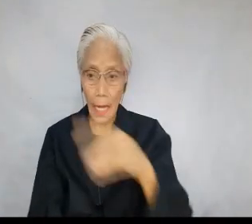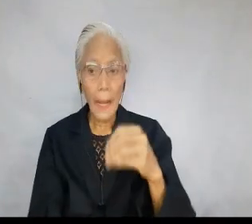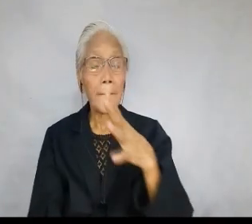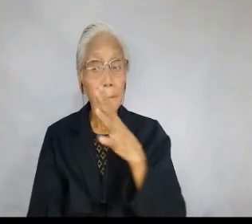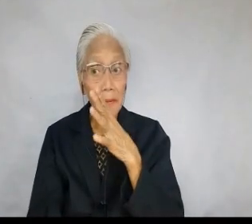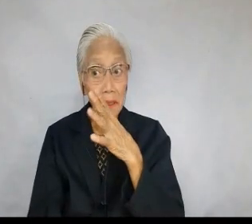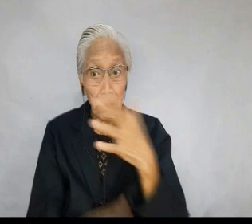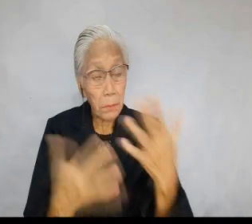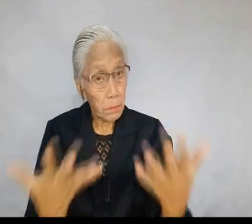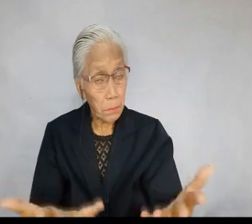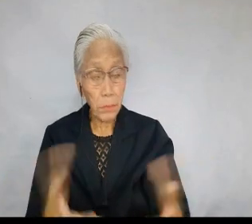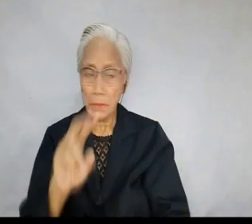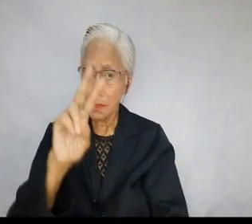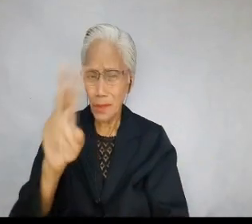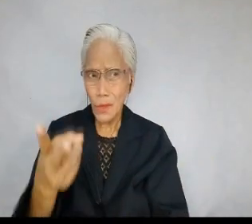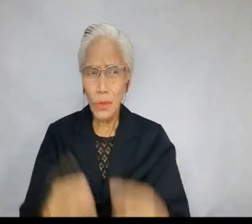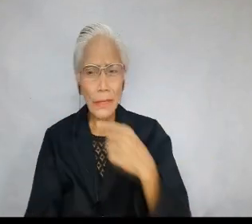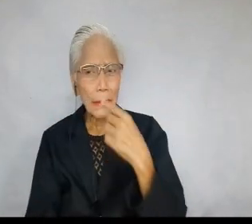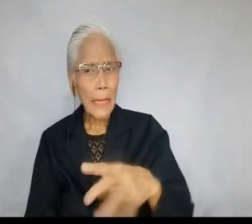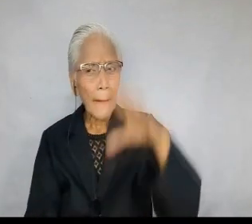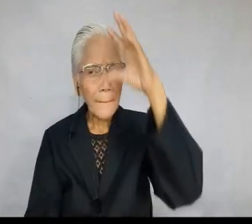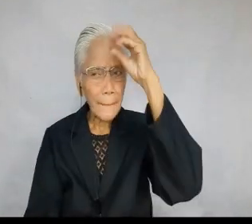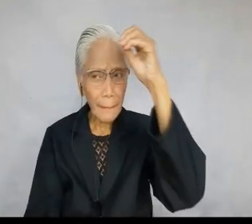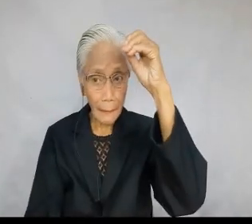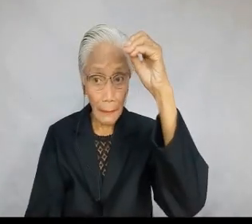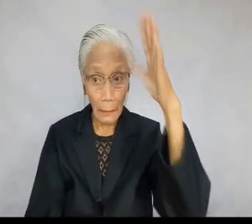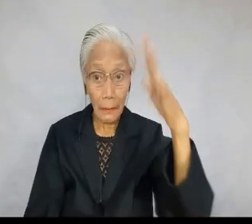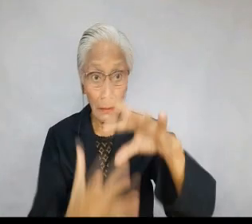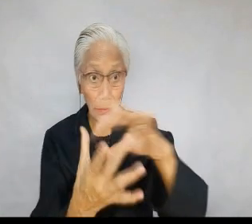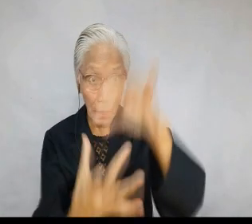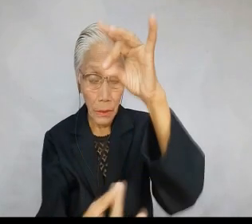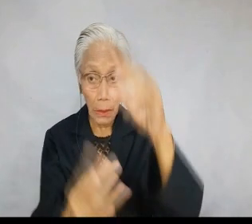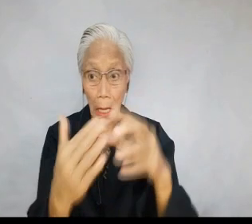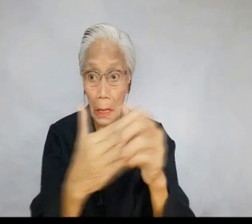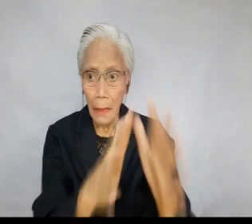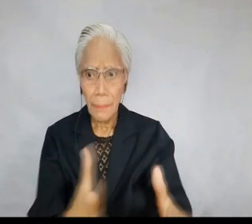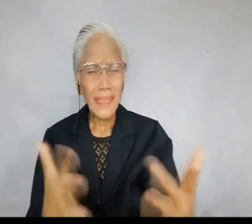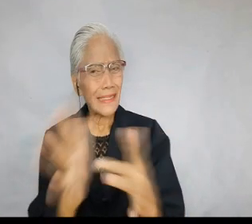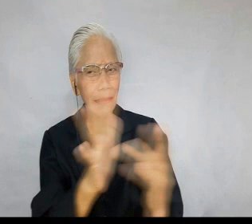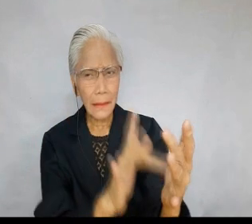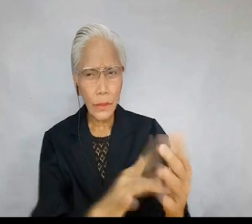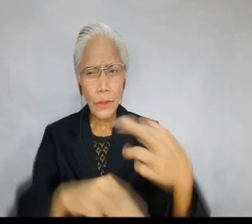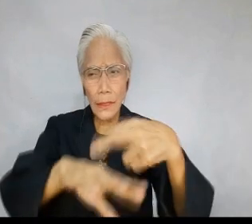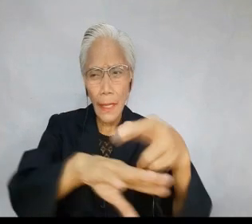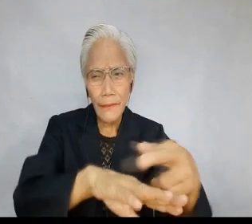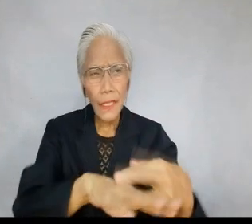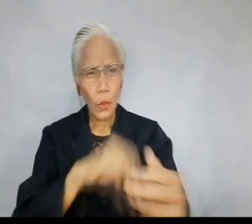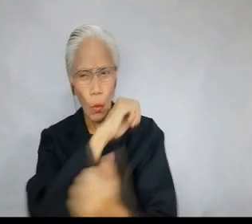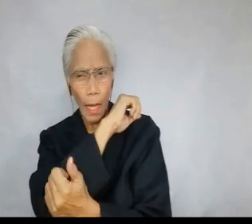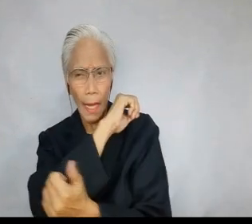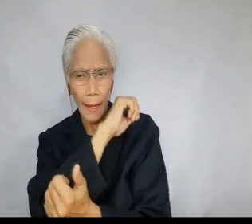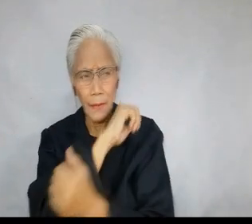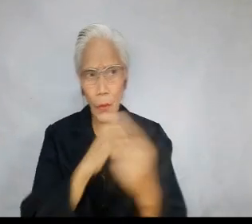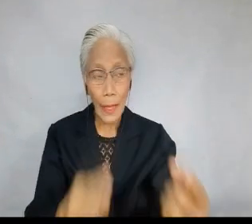father and mother. As regards number 2, father as a male spiritual leader, Jesus himself referred to Abraham as